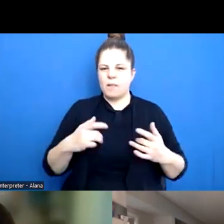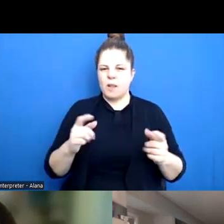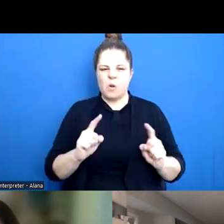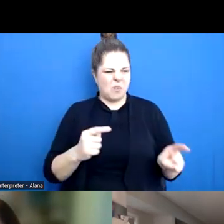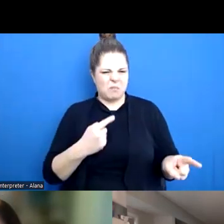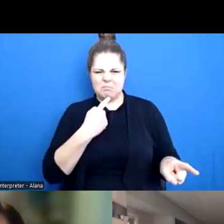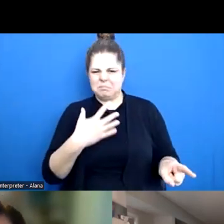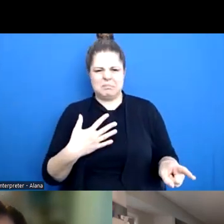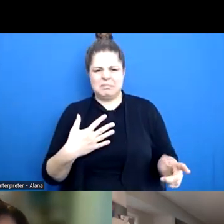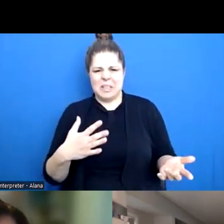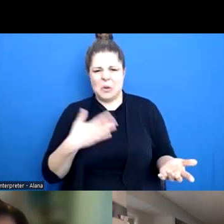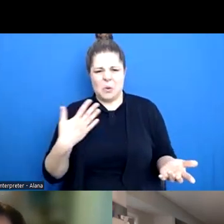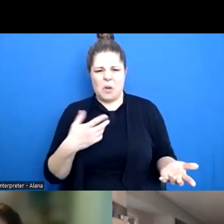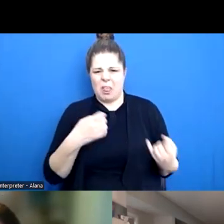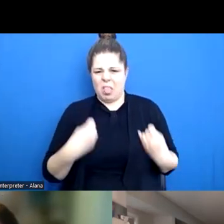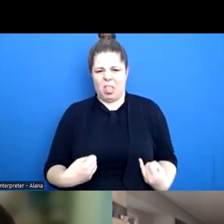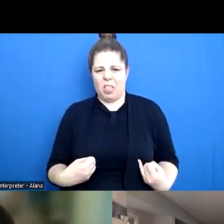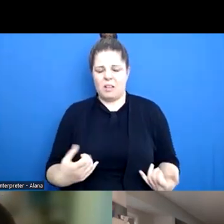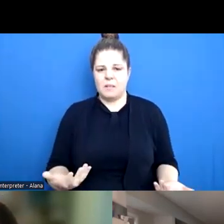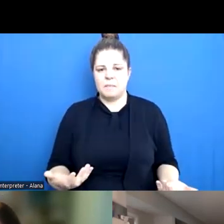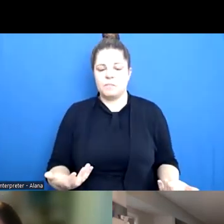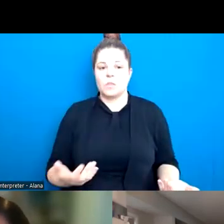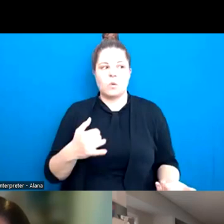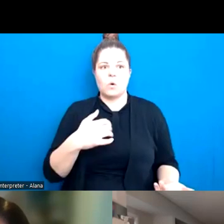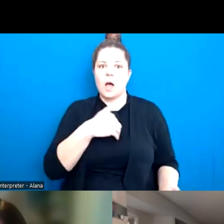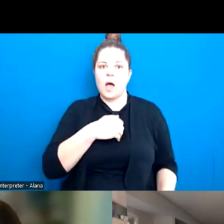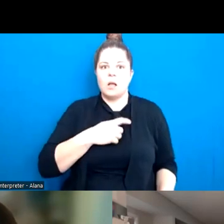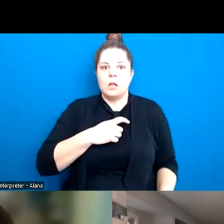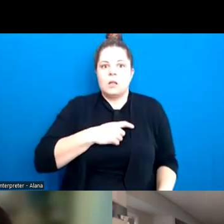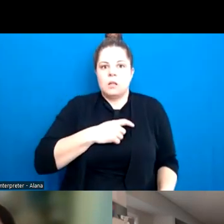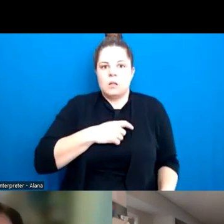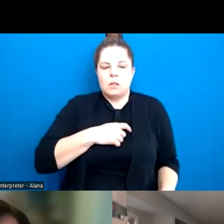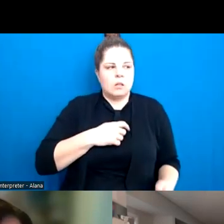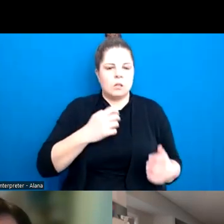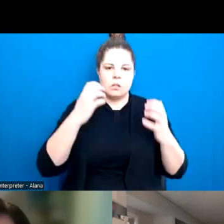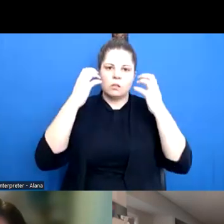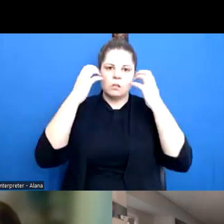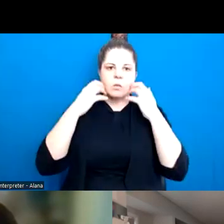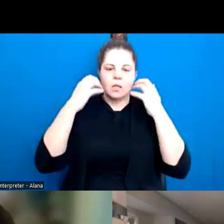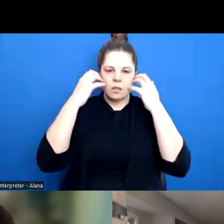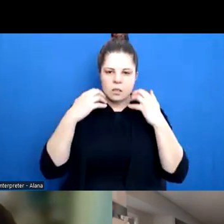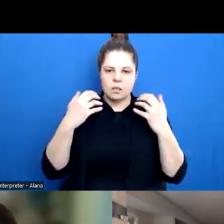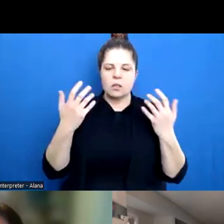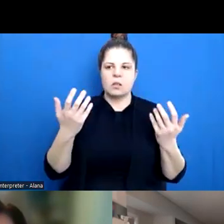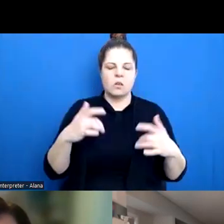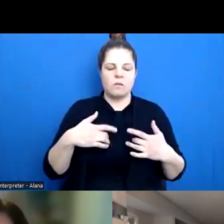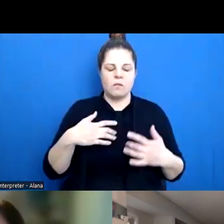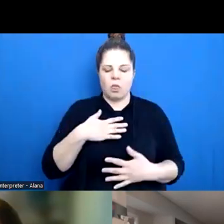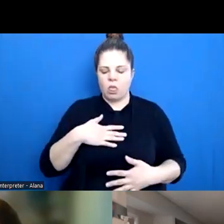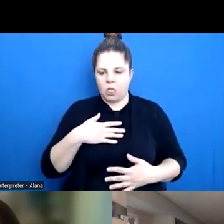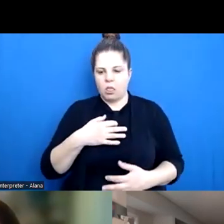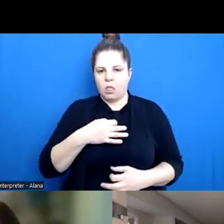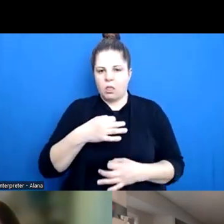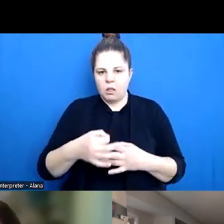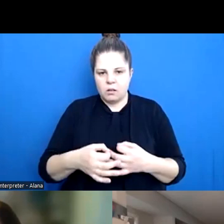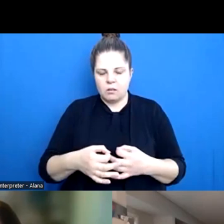that's happened. And recognizing that, you know, our heart rate might go up, we might start sweating, we might start to feel nauseated. There's a whole lot of